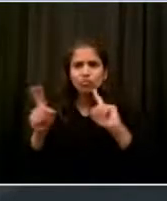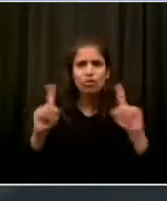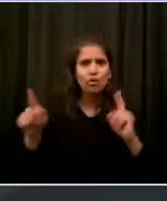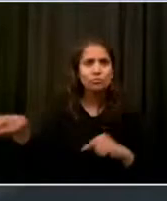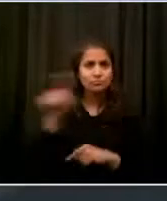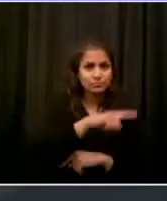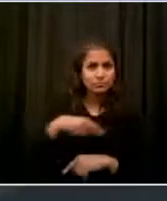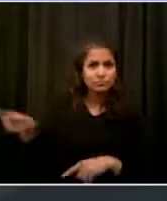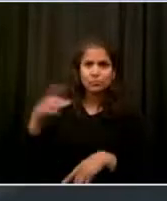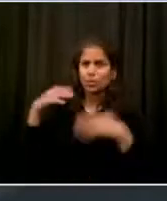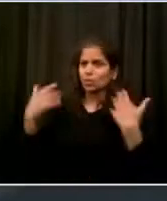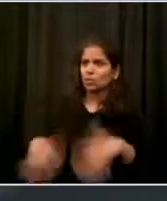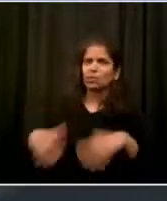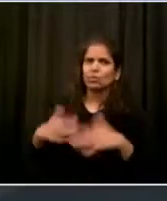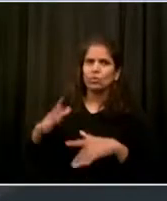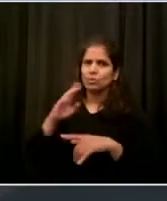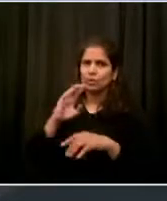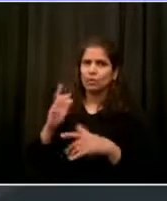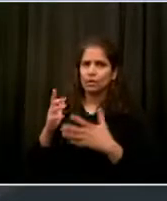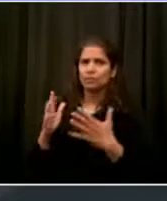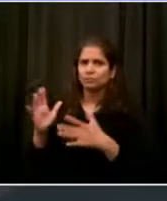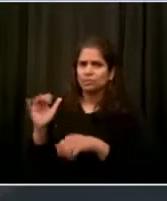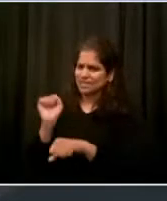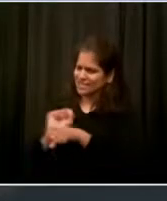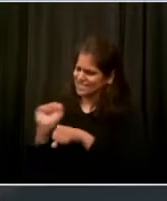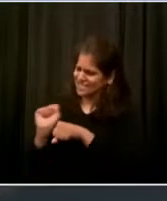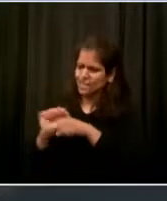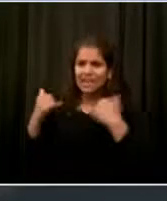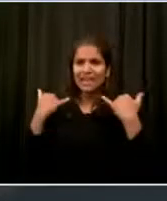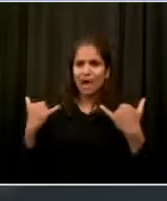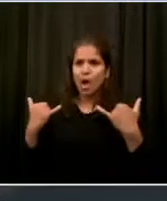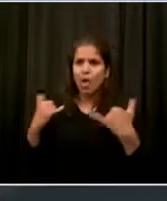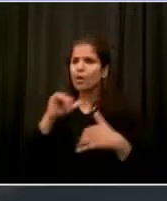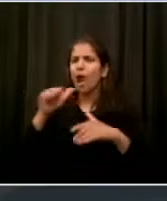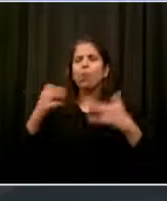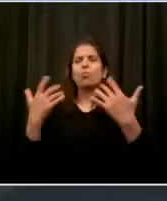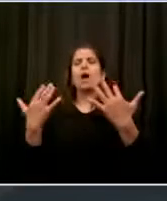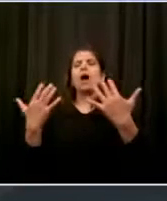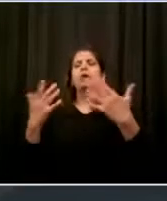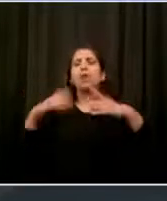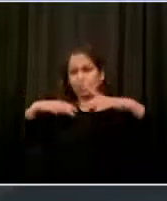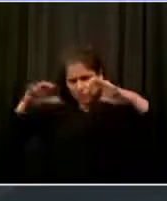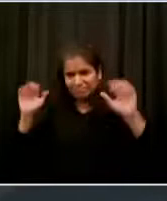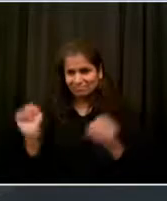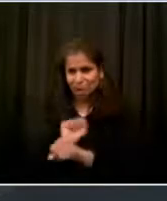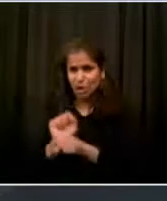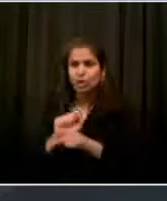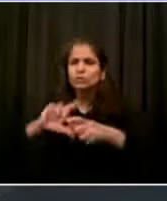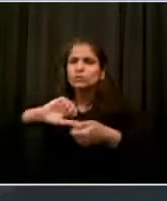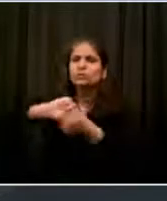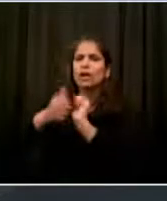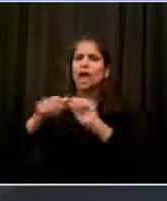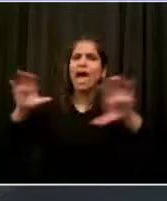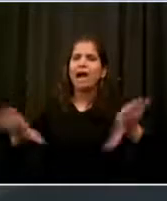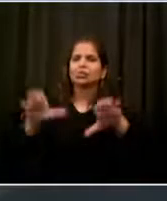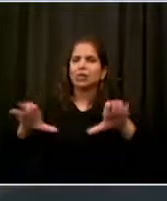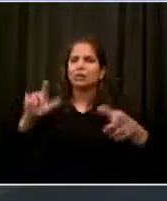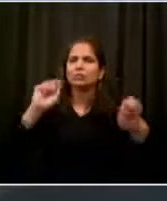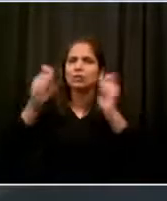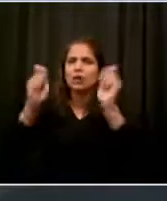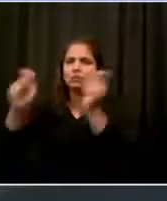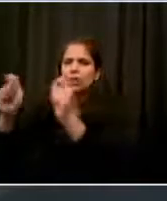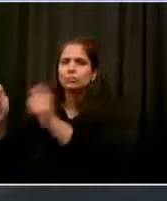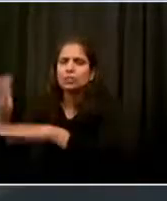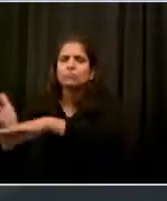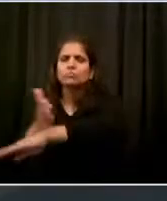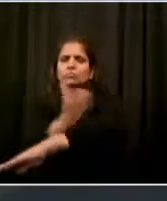the task force leadership and then put into action by the city of New York. Now I also want to talk about something that needs to happen right away and it